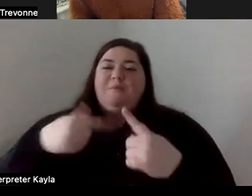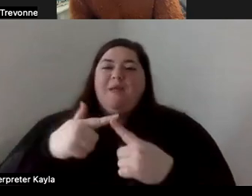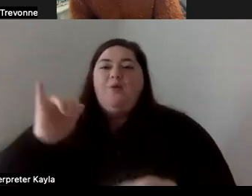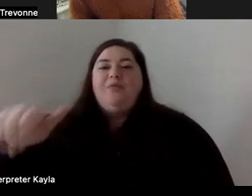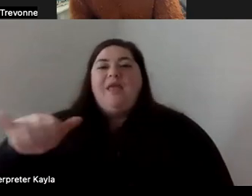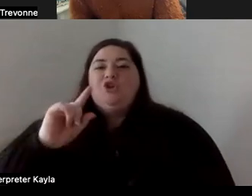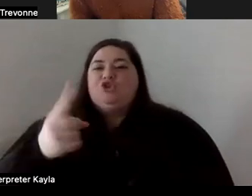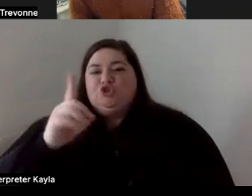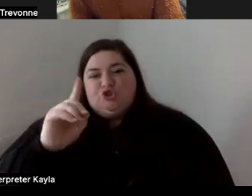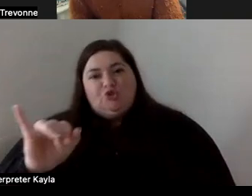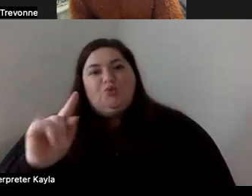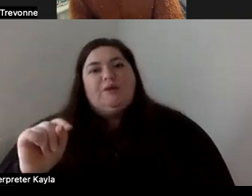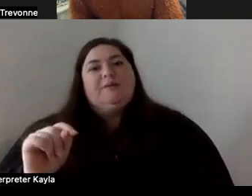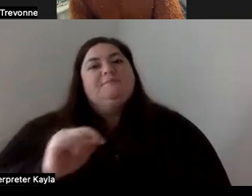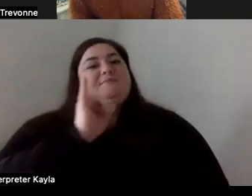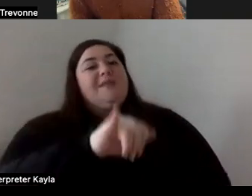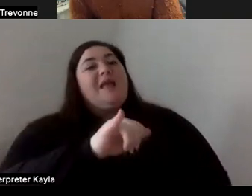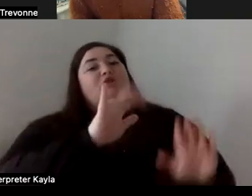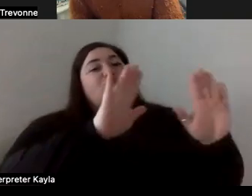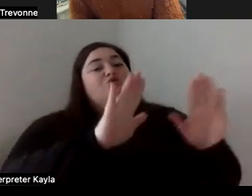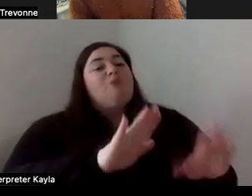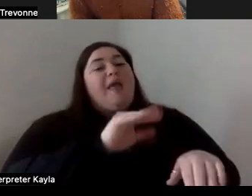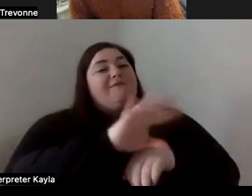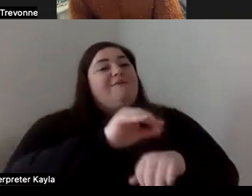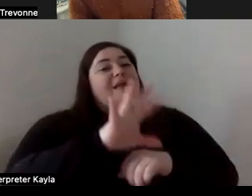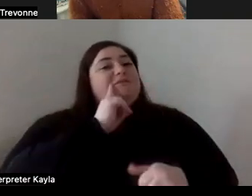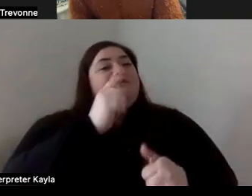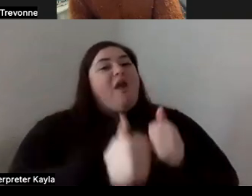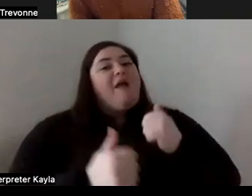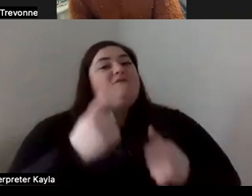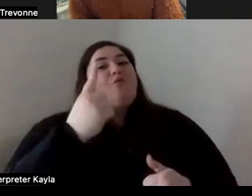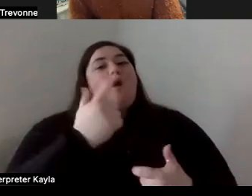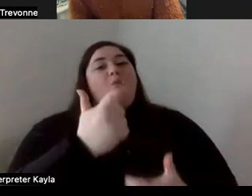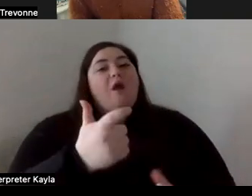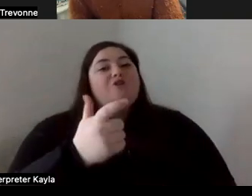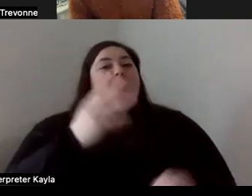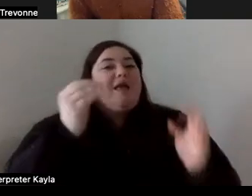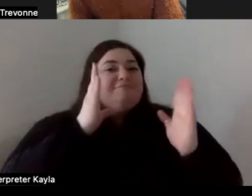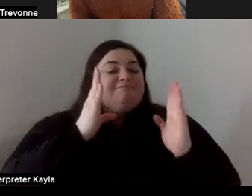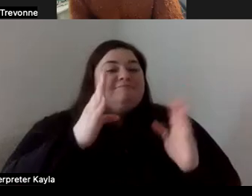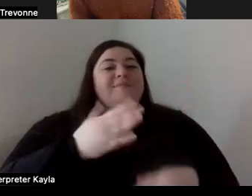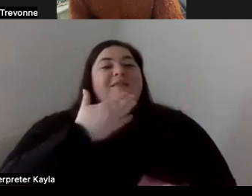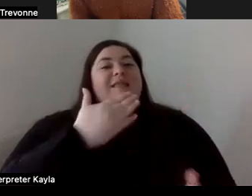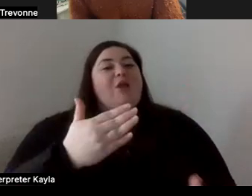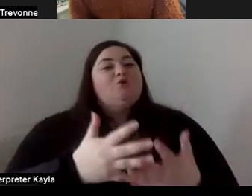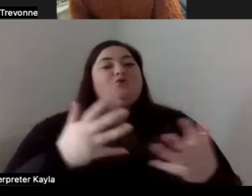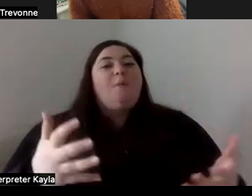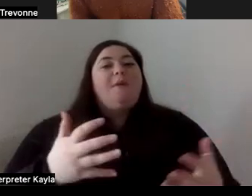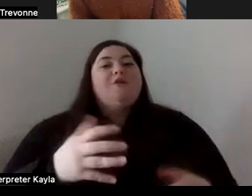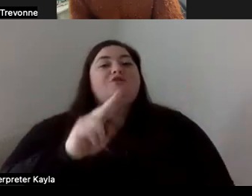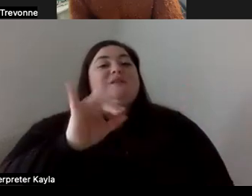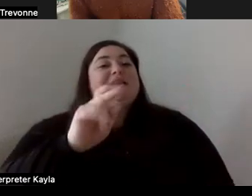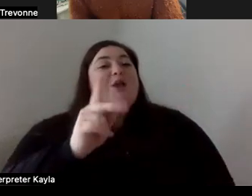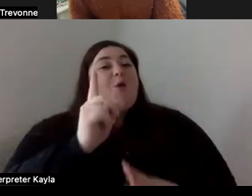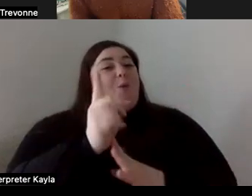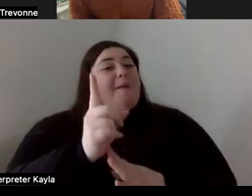love that. I think that is great advice for everyone listening and everyone who's going to be watching. So thank you so much, Natalie. And real quick, Nick, we have